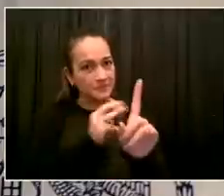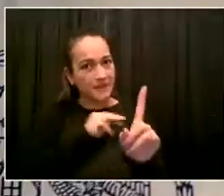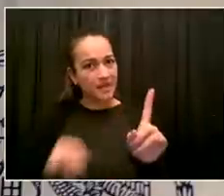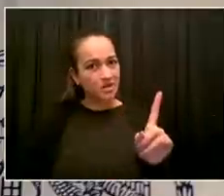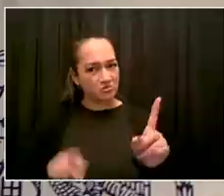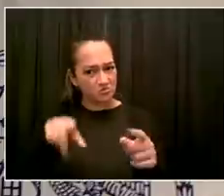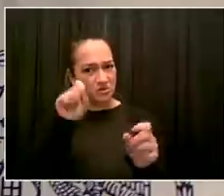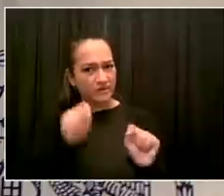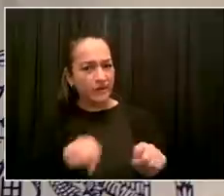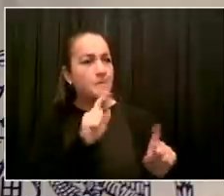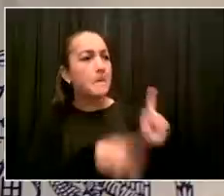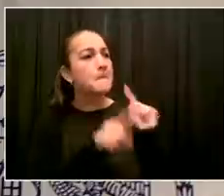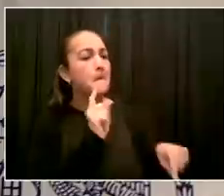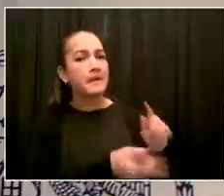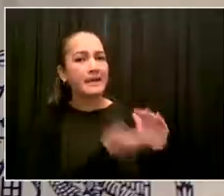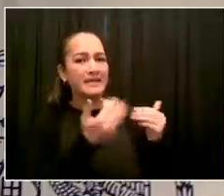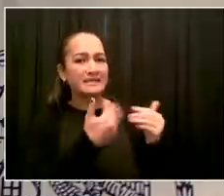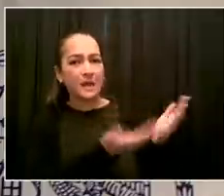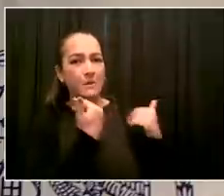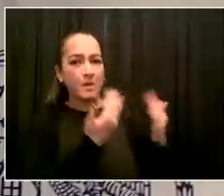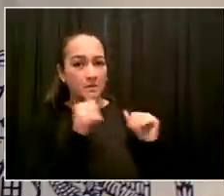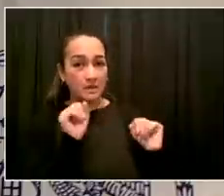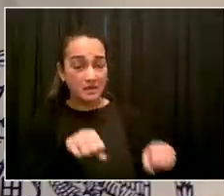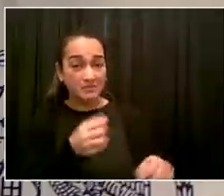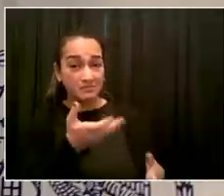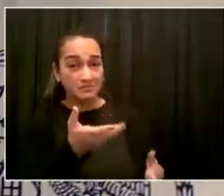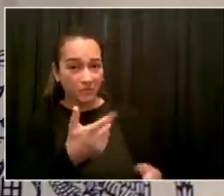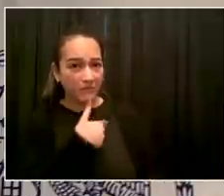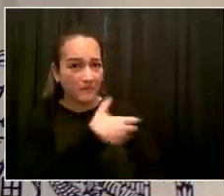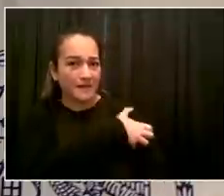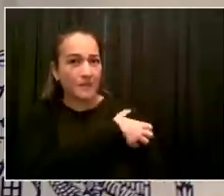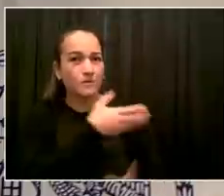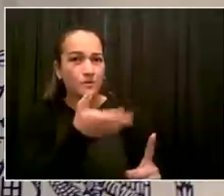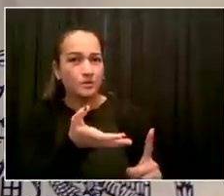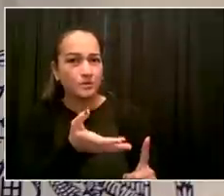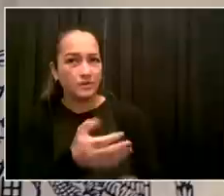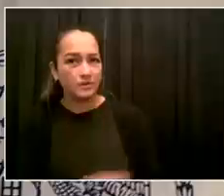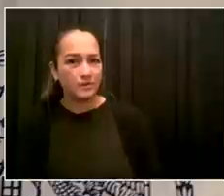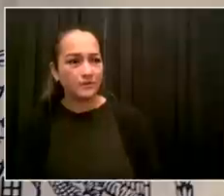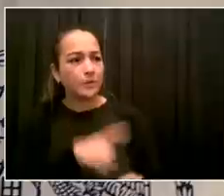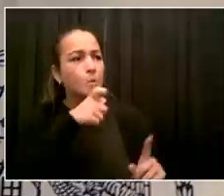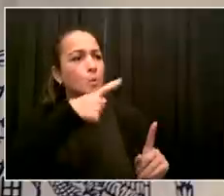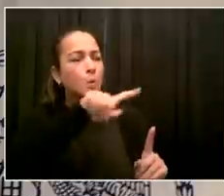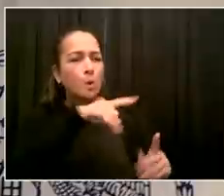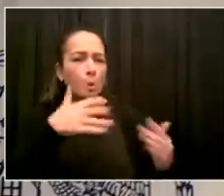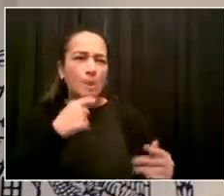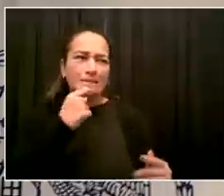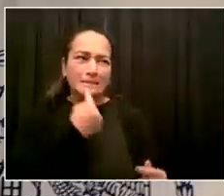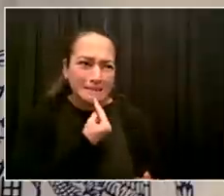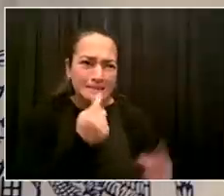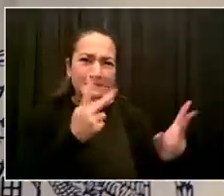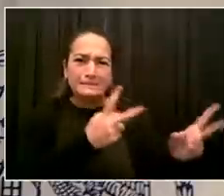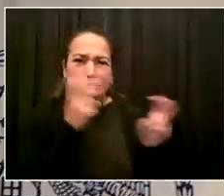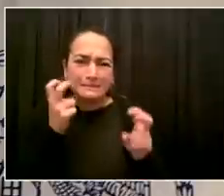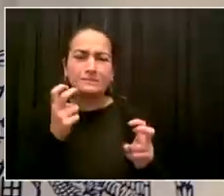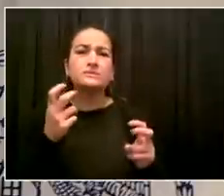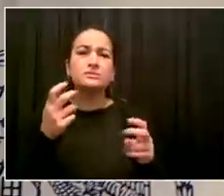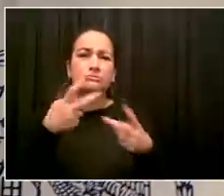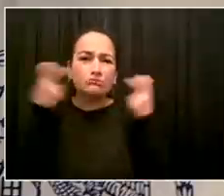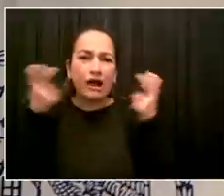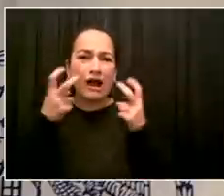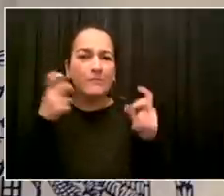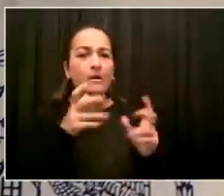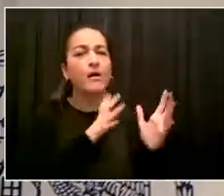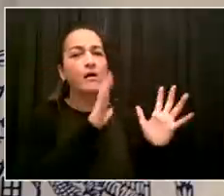announced about releasing nonviolent offenders, the 191 nonviolent offenders? Can you release more with